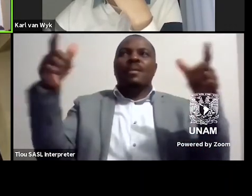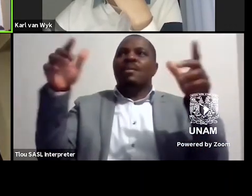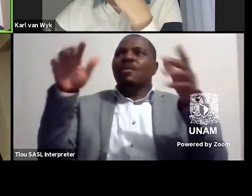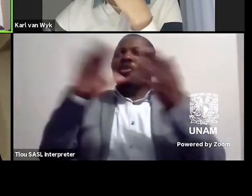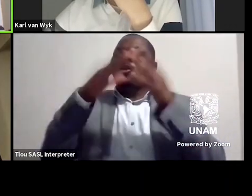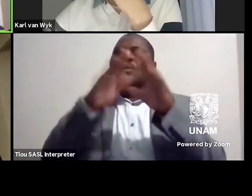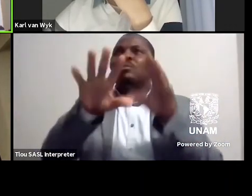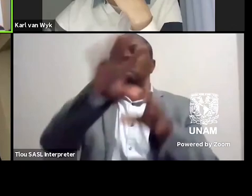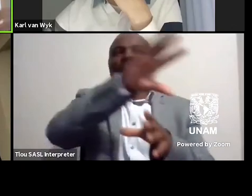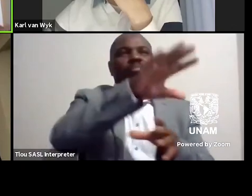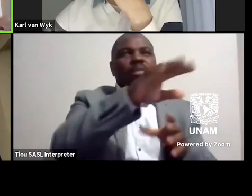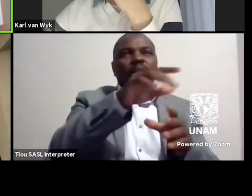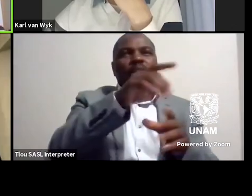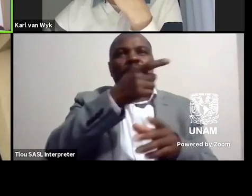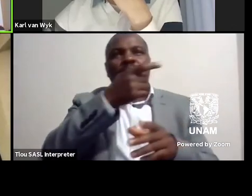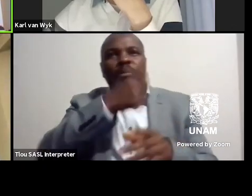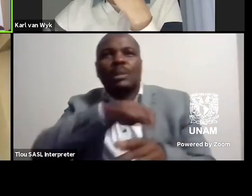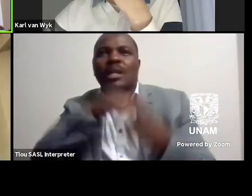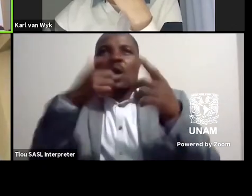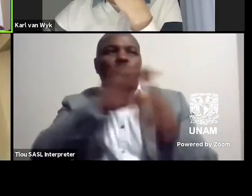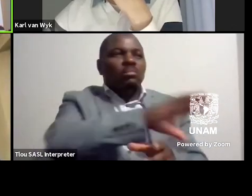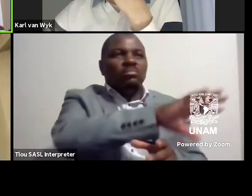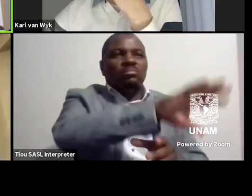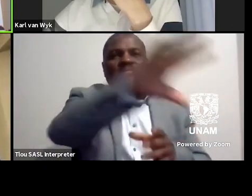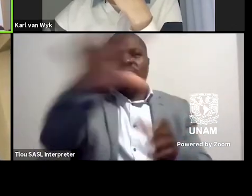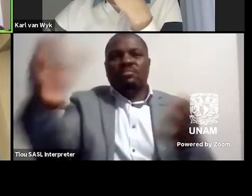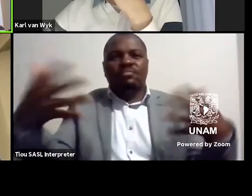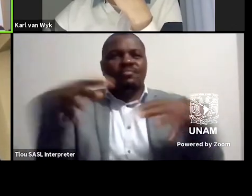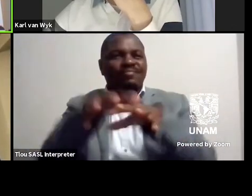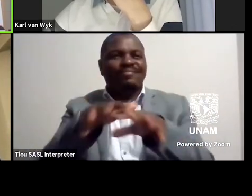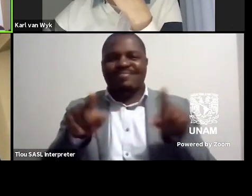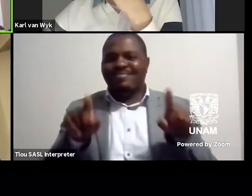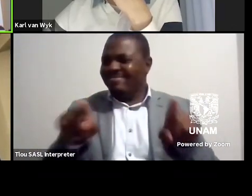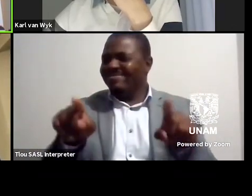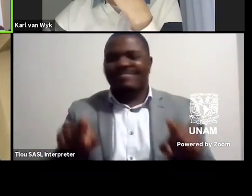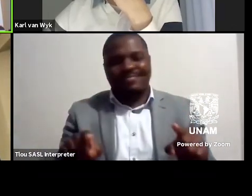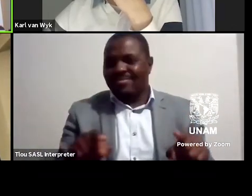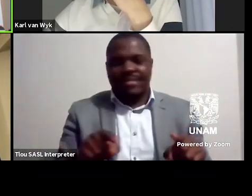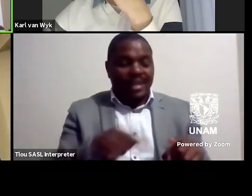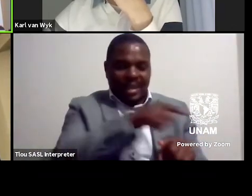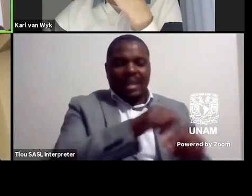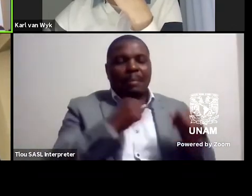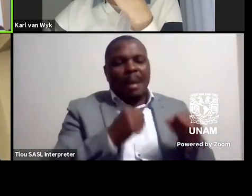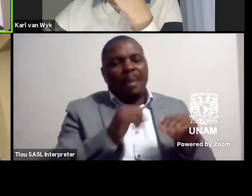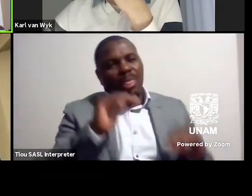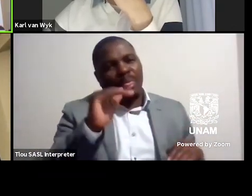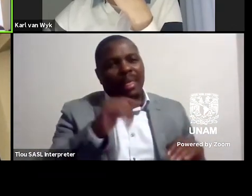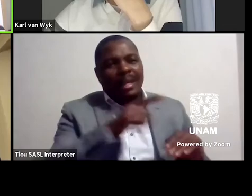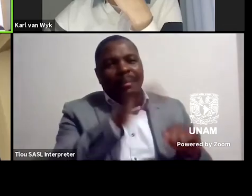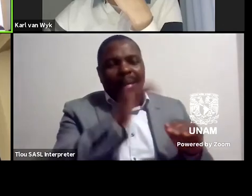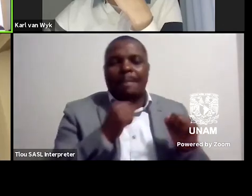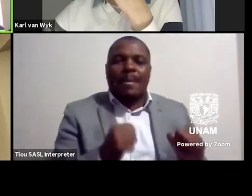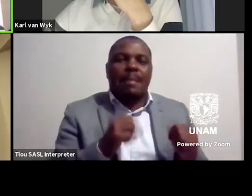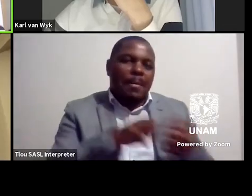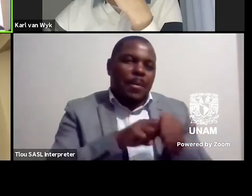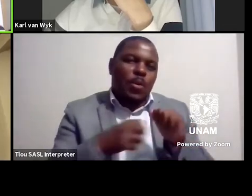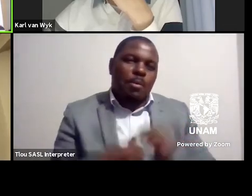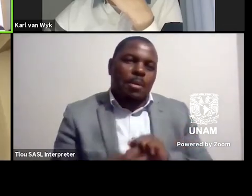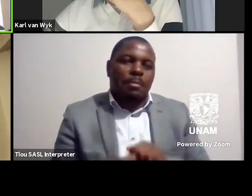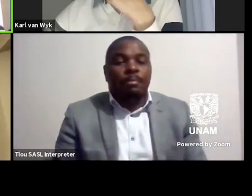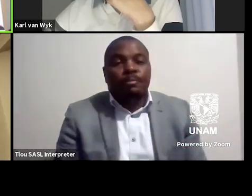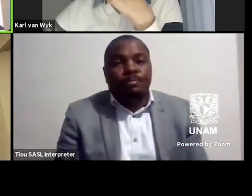spanish and yet that that that there is a a main problem right right